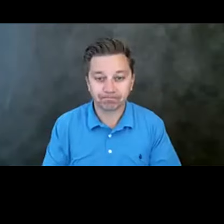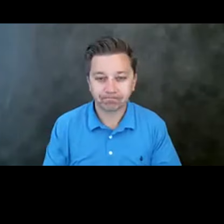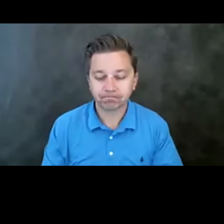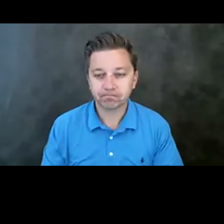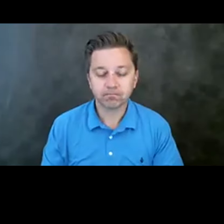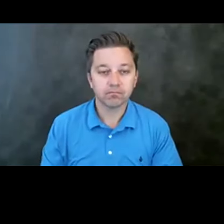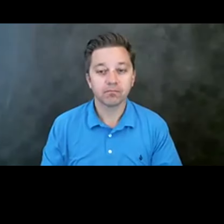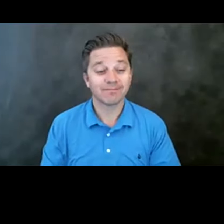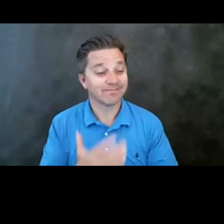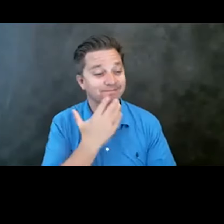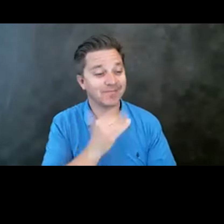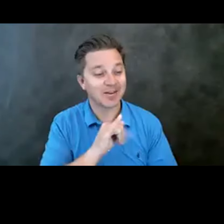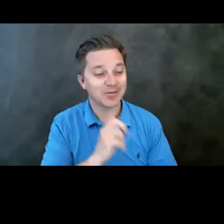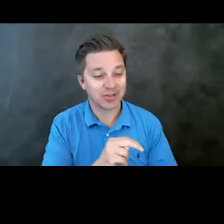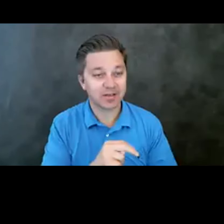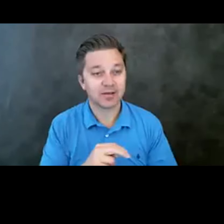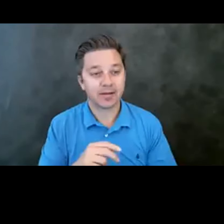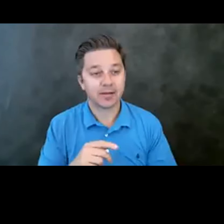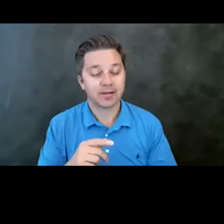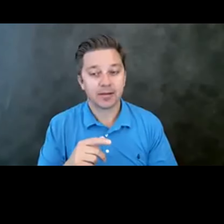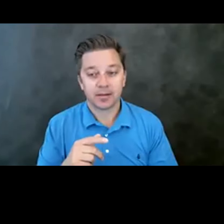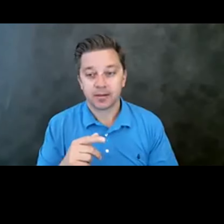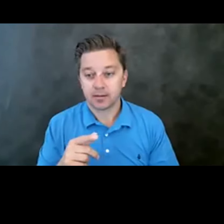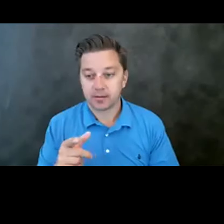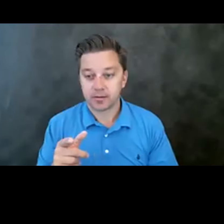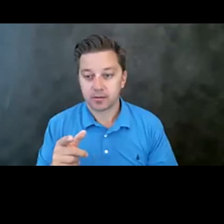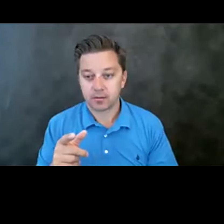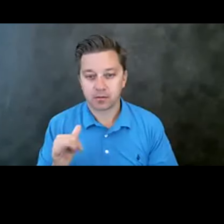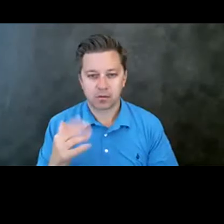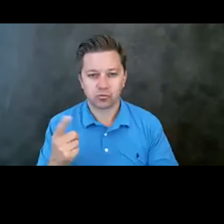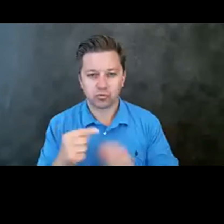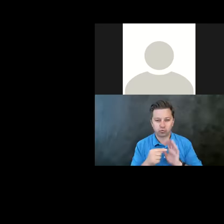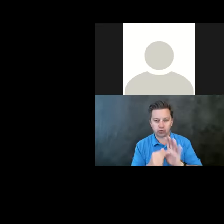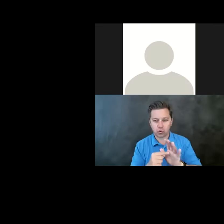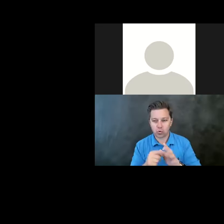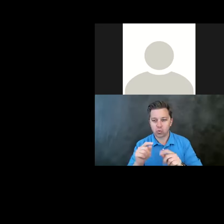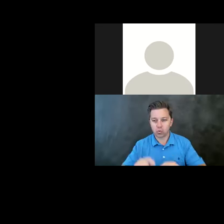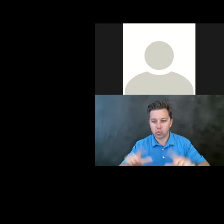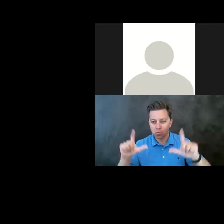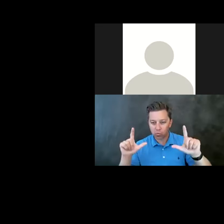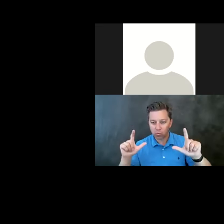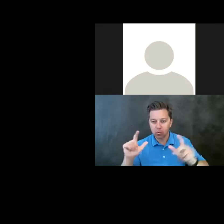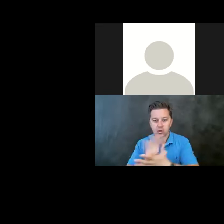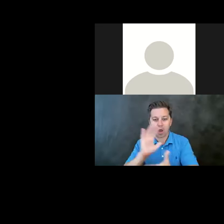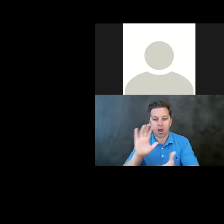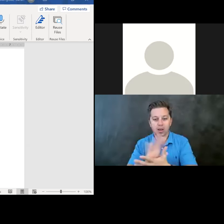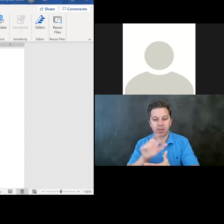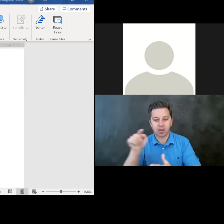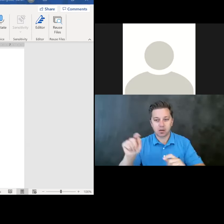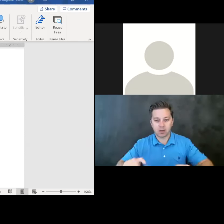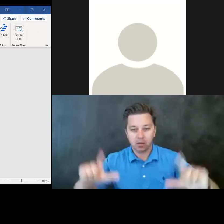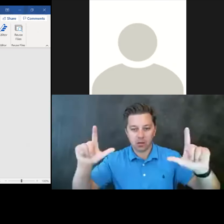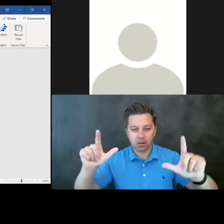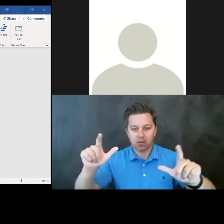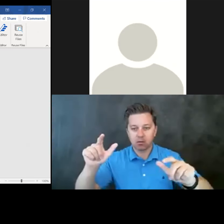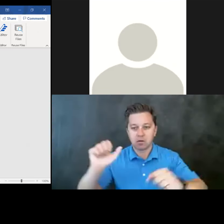Thank you, Jen. Okay. Let me just show you this document right here. So this is the document we've been working